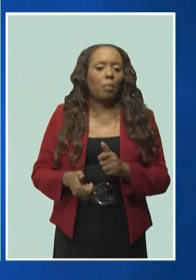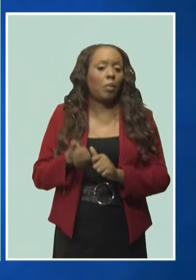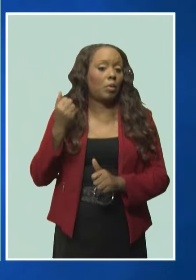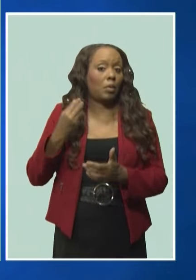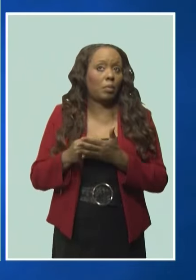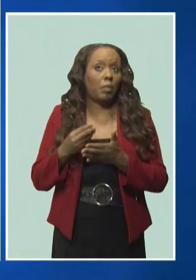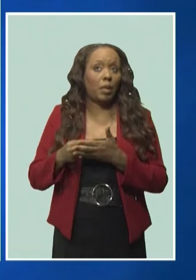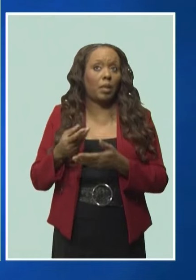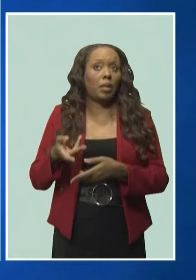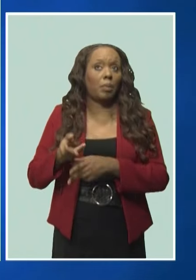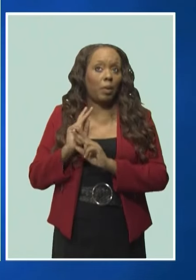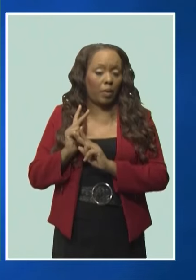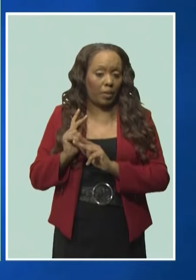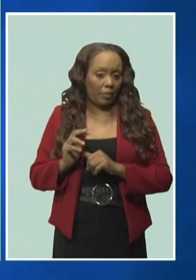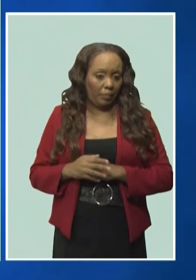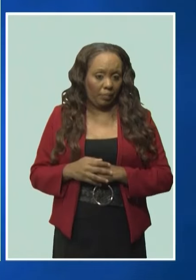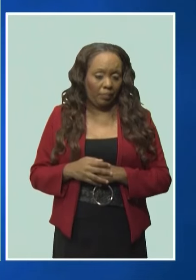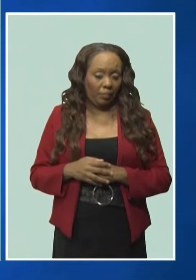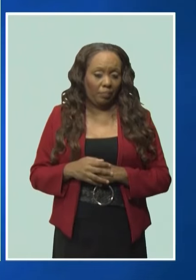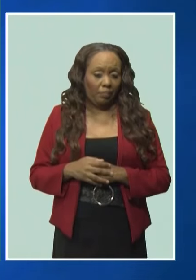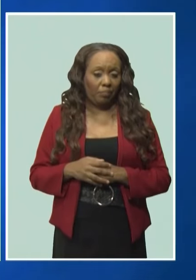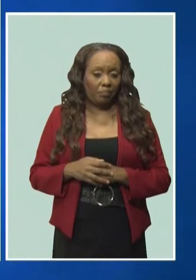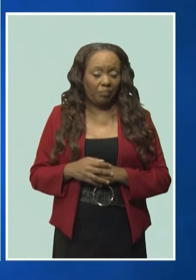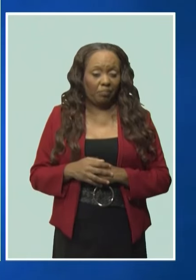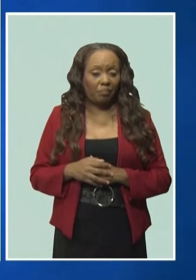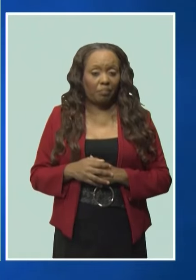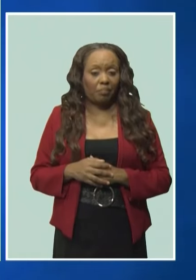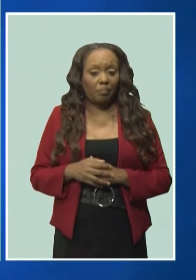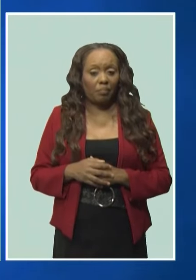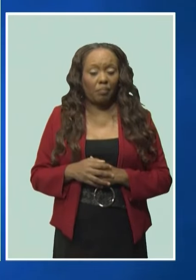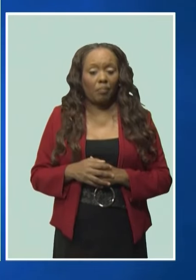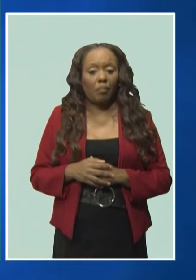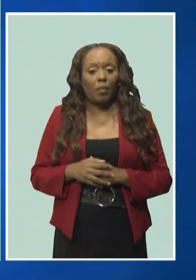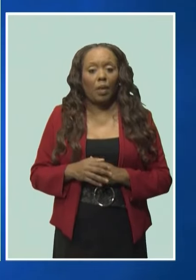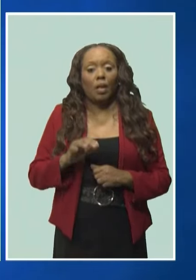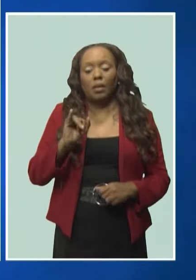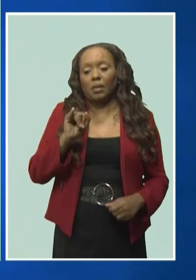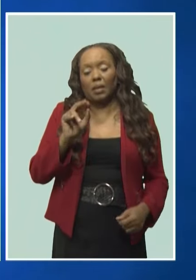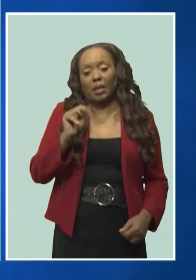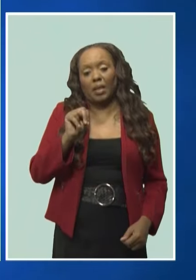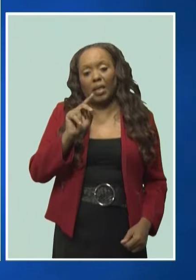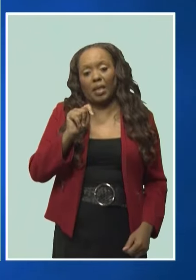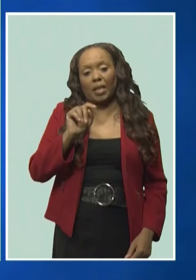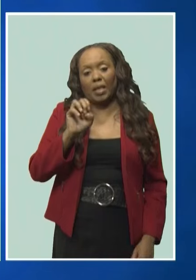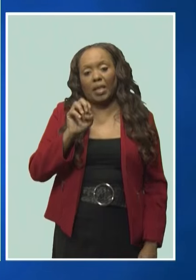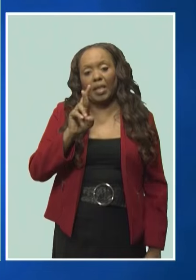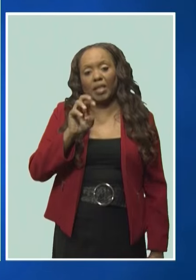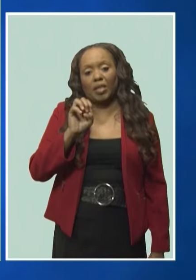Now, if remember the graph that Rashada showed of all the interest rates being really low and then getting high,